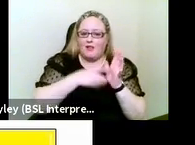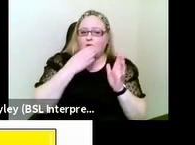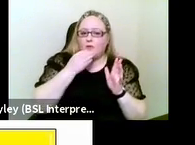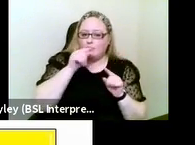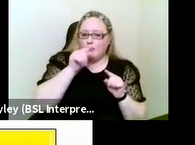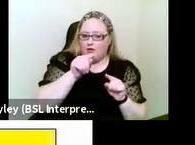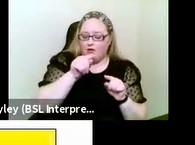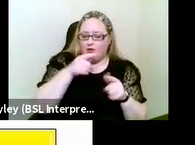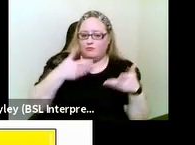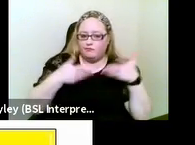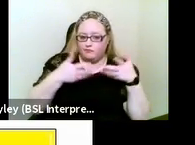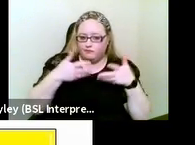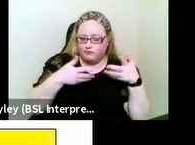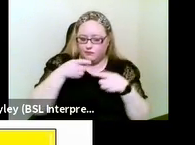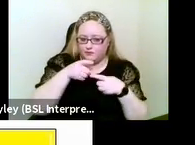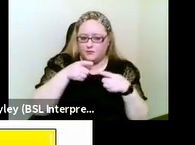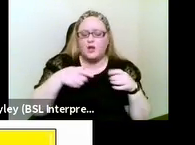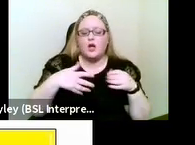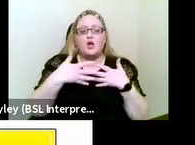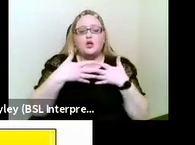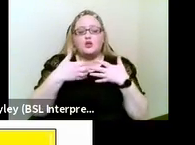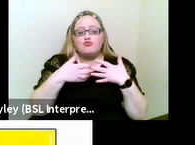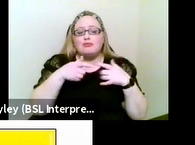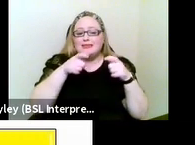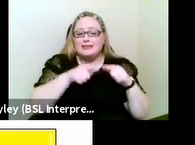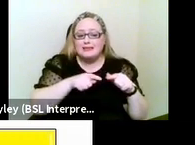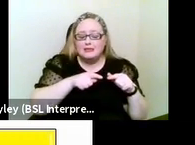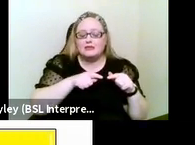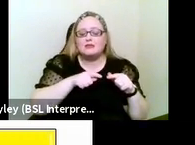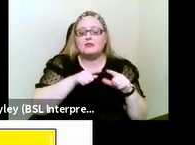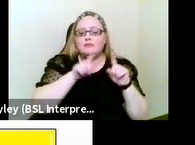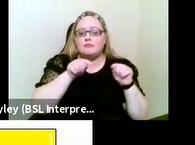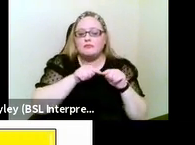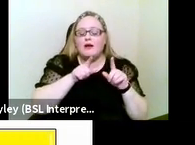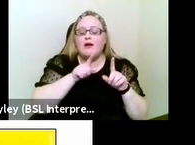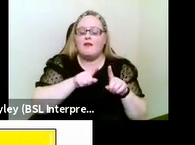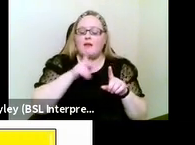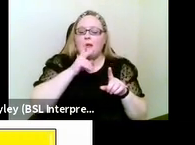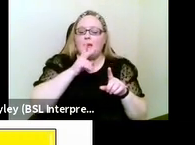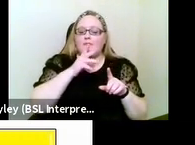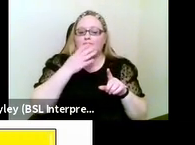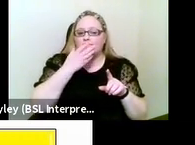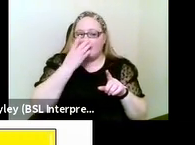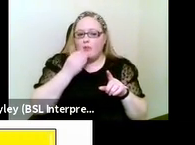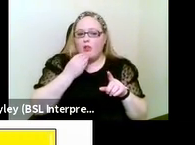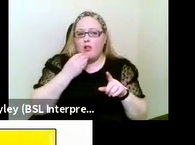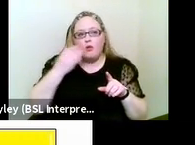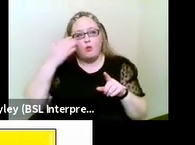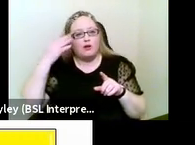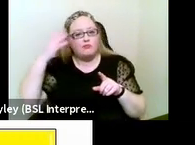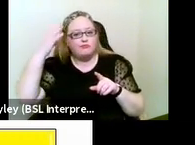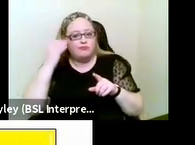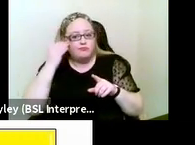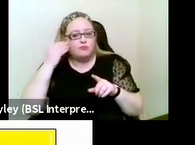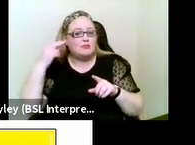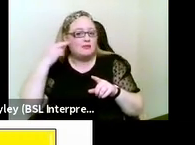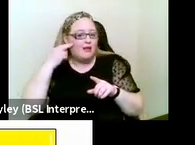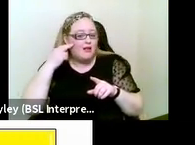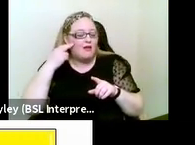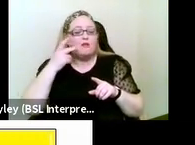this green box, people who are hearing impaired or deaf using oral communication and go on to acquire a visual impairment.